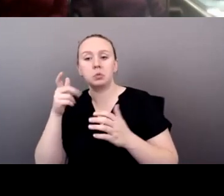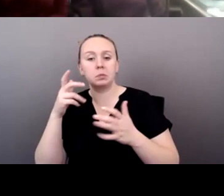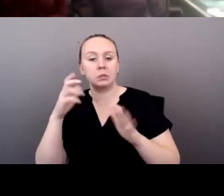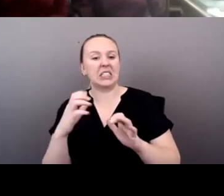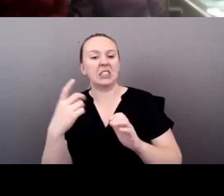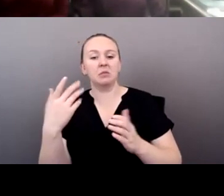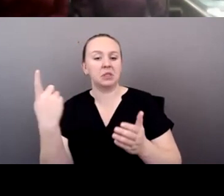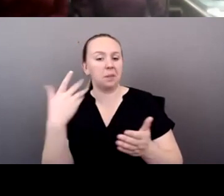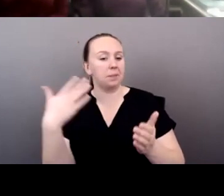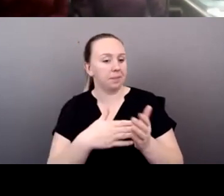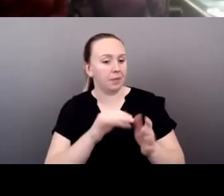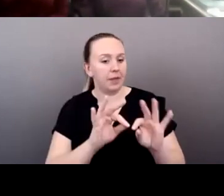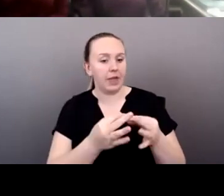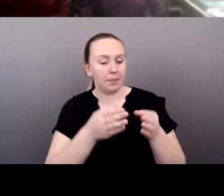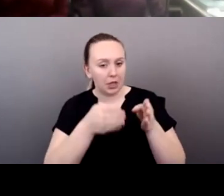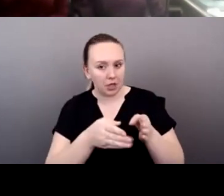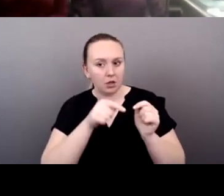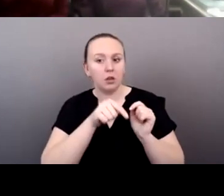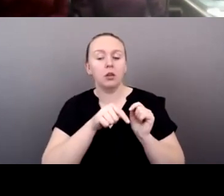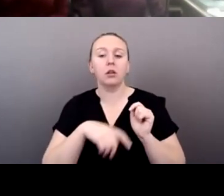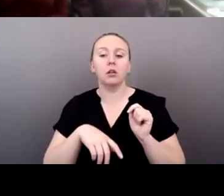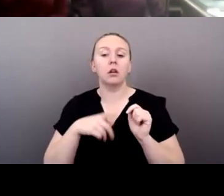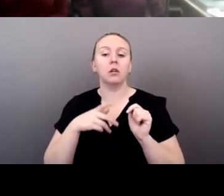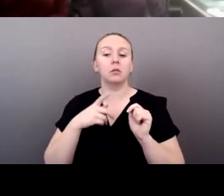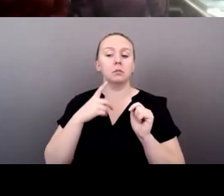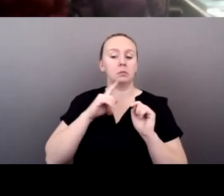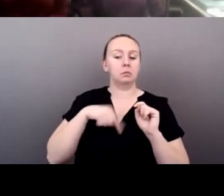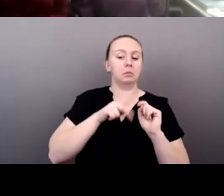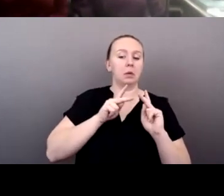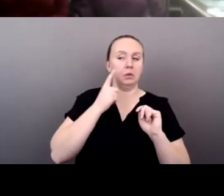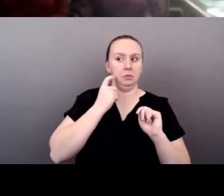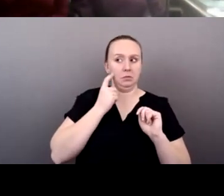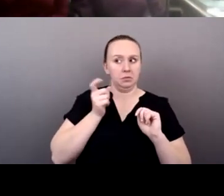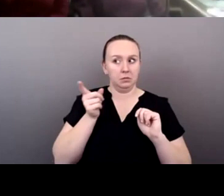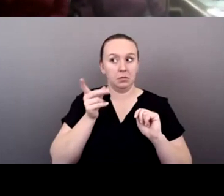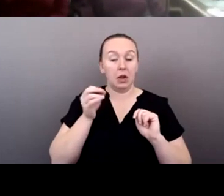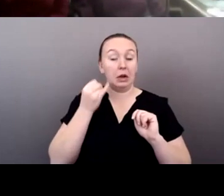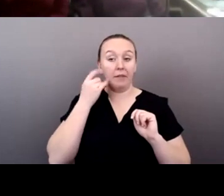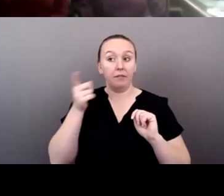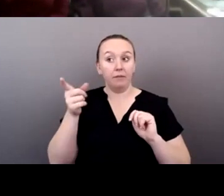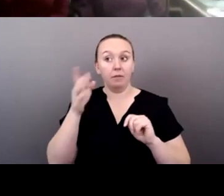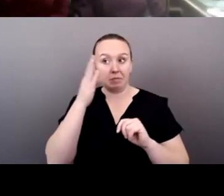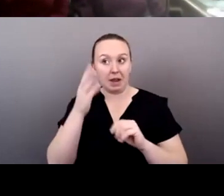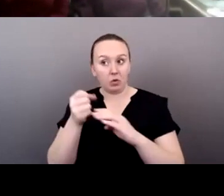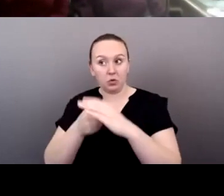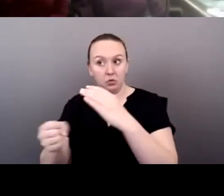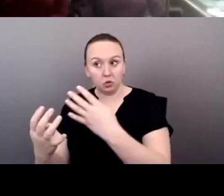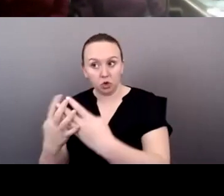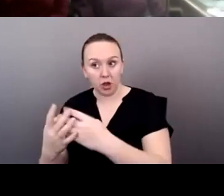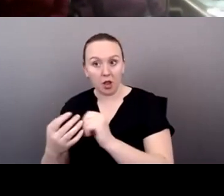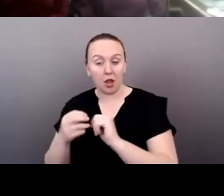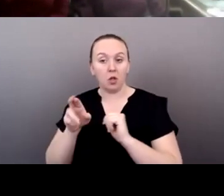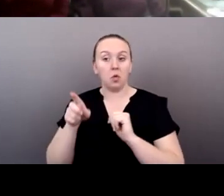And the fact that, um, they don't, they don't end up going to jail and a lot,